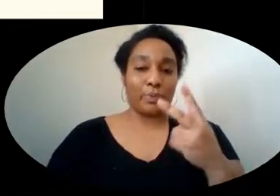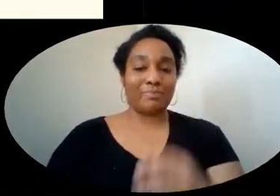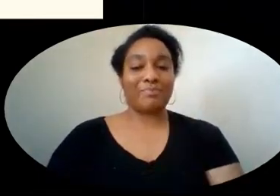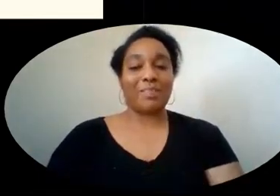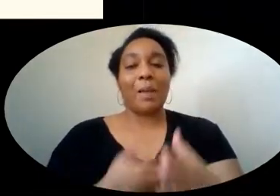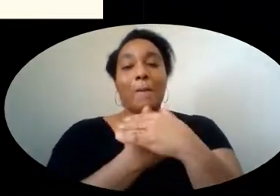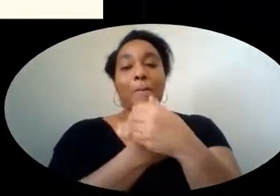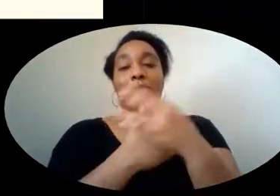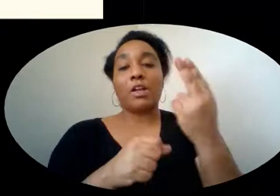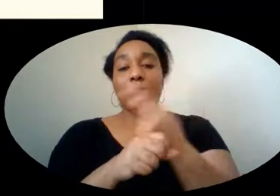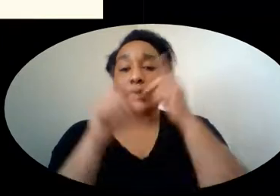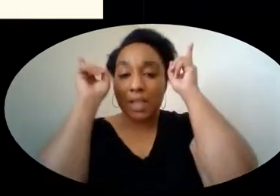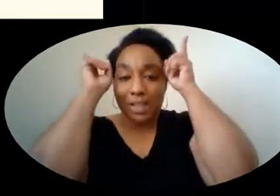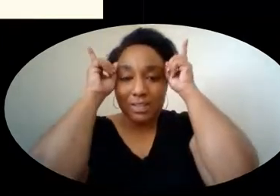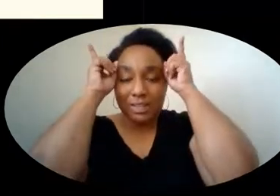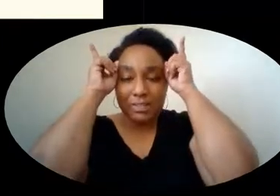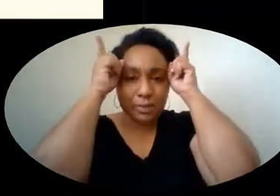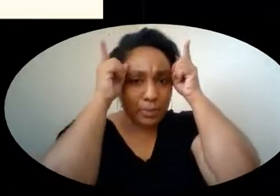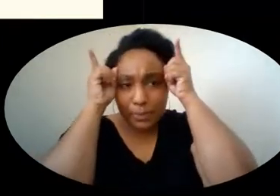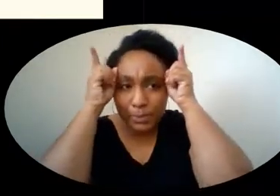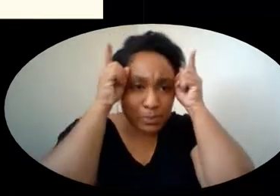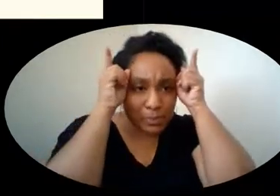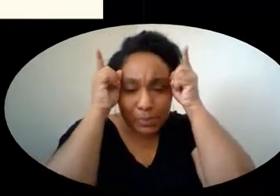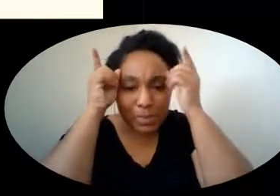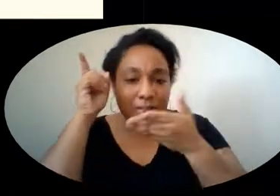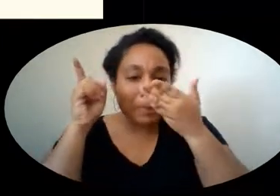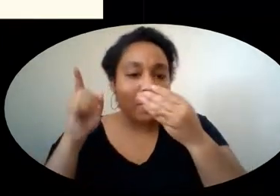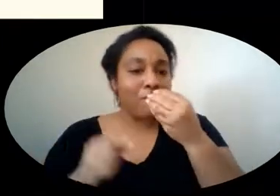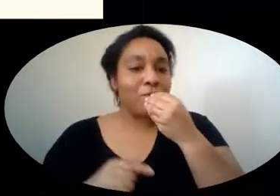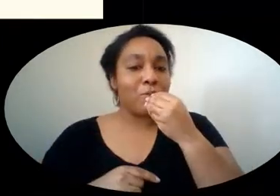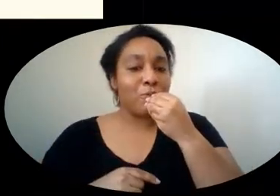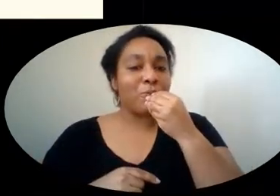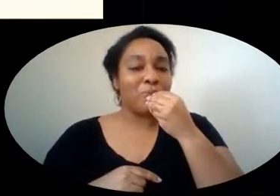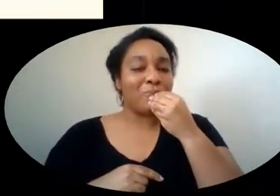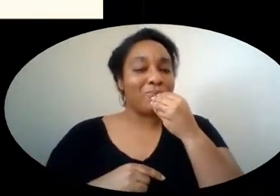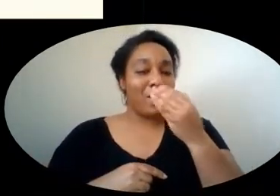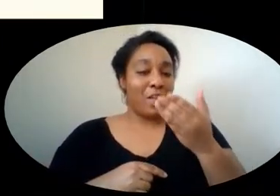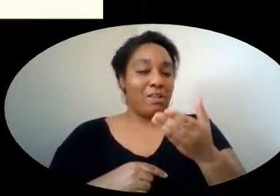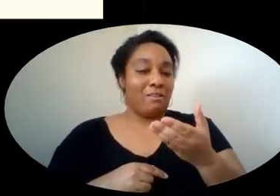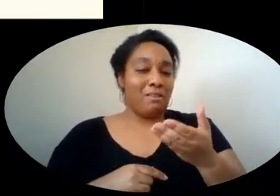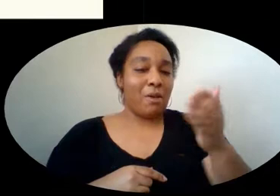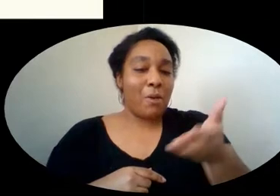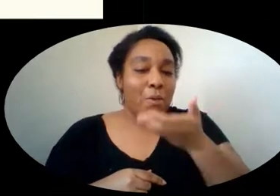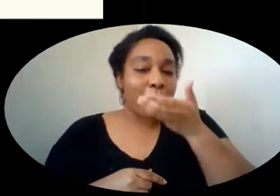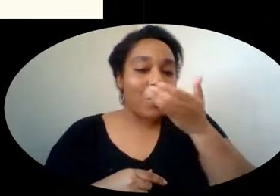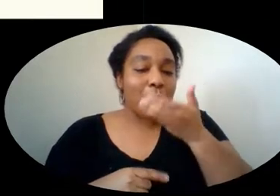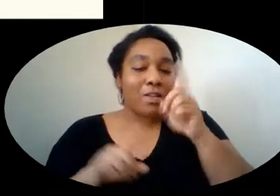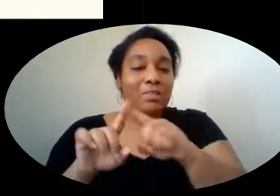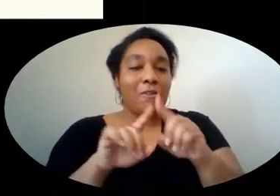Butterflies use their antennas to smell for food. They drink the nectar of different flowers.